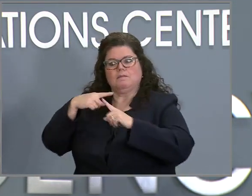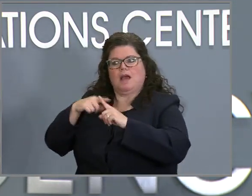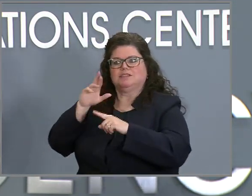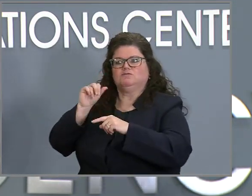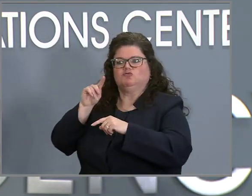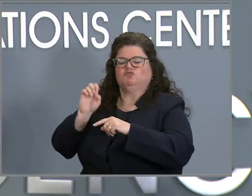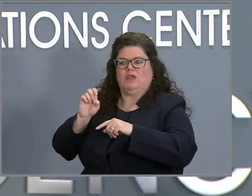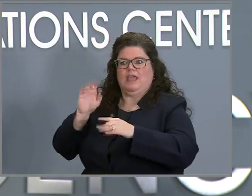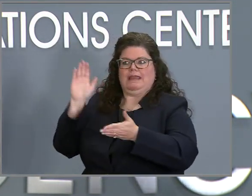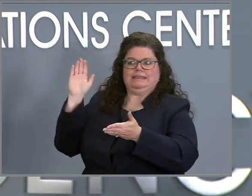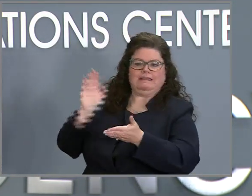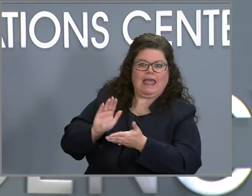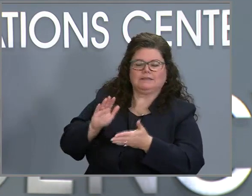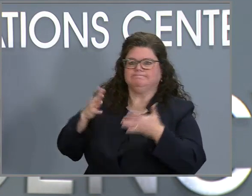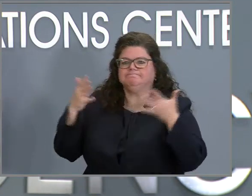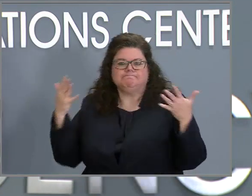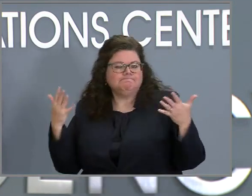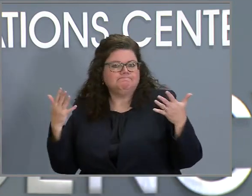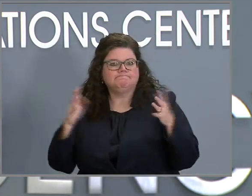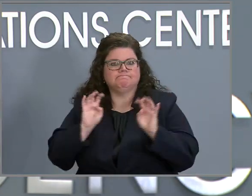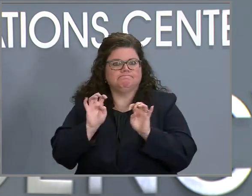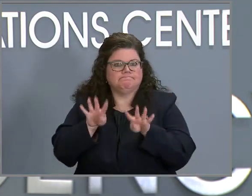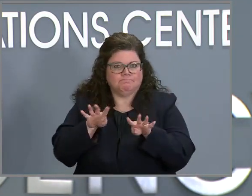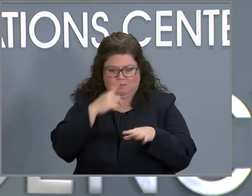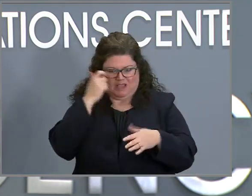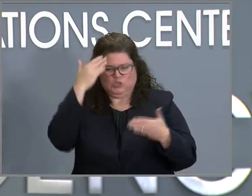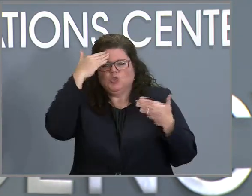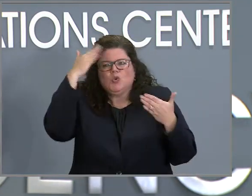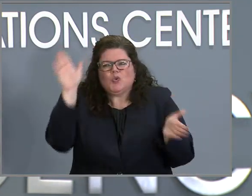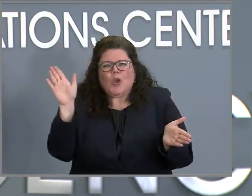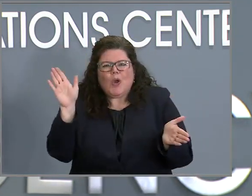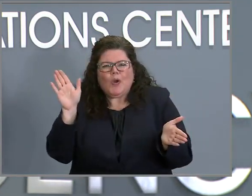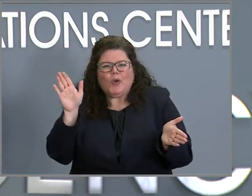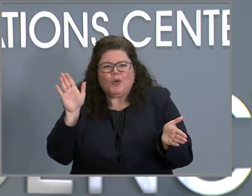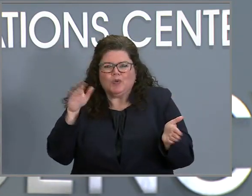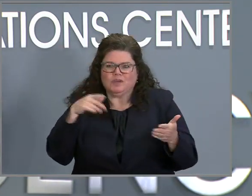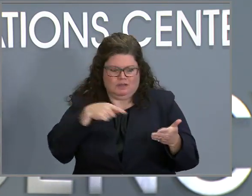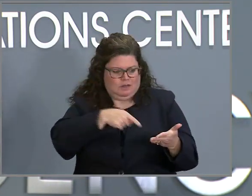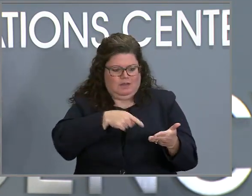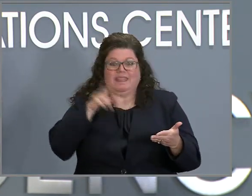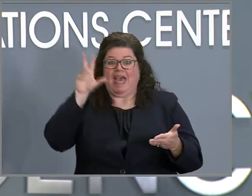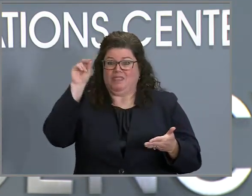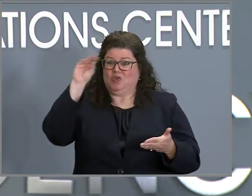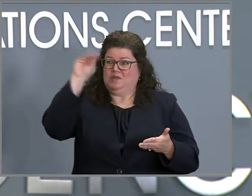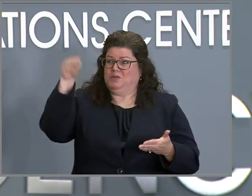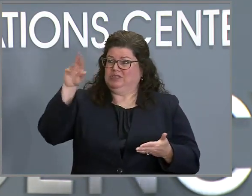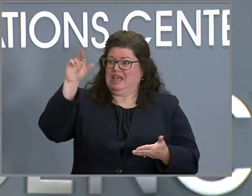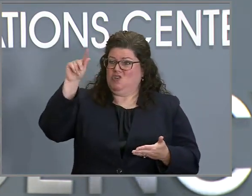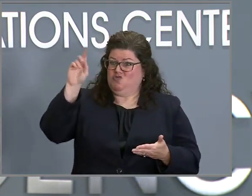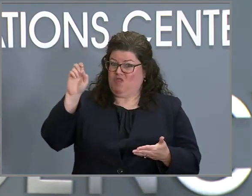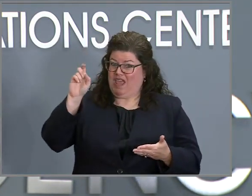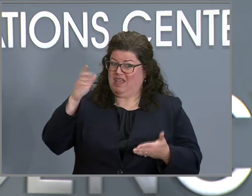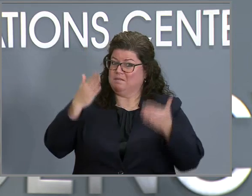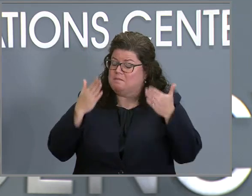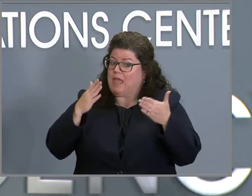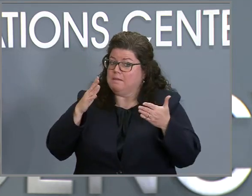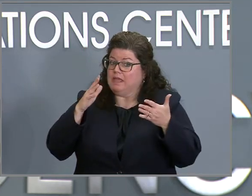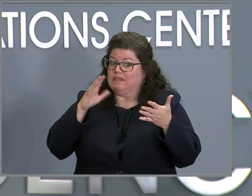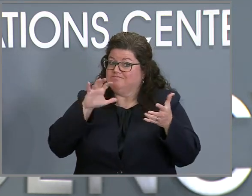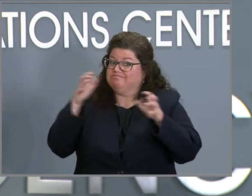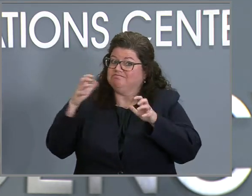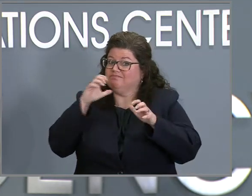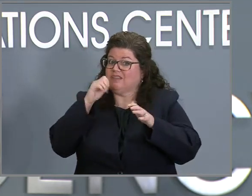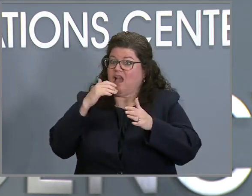than what it turns out to be. You know, that nearly 30 percent rate. Is that something that North Carolina is looking into, having some sort of